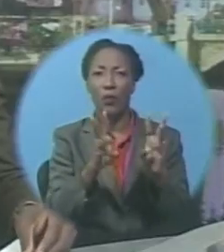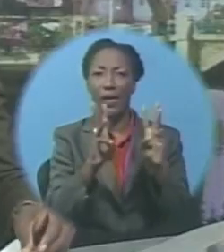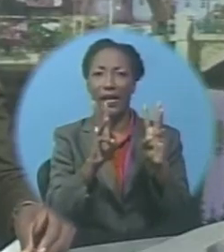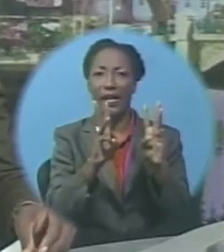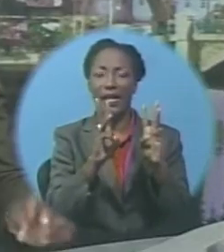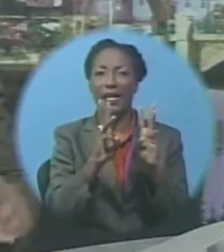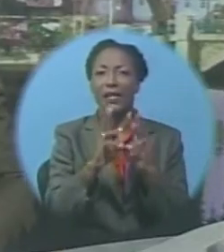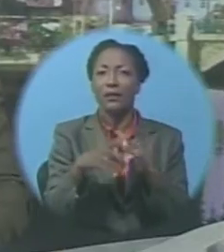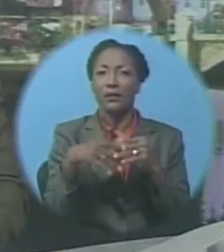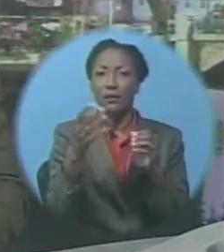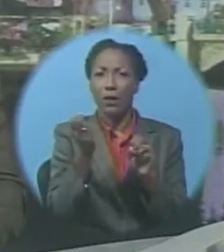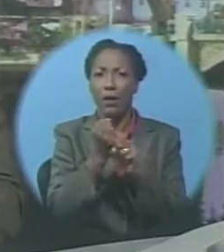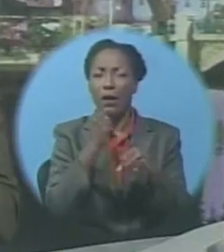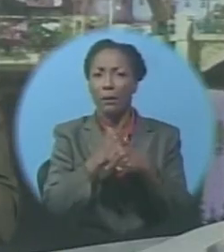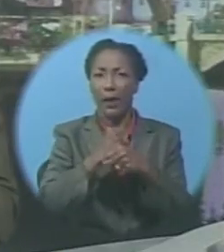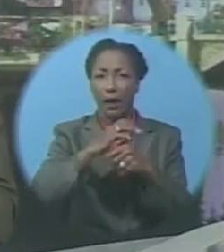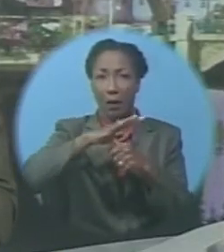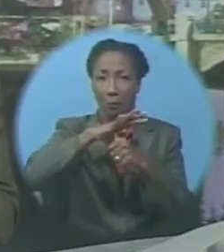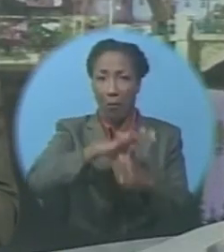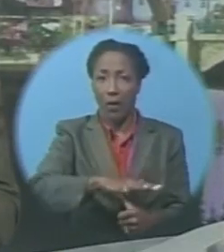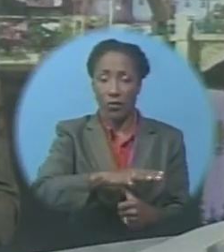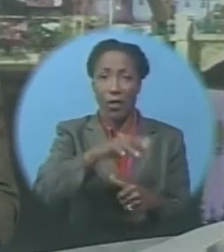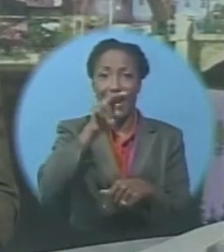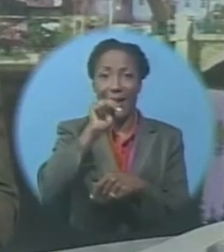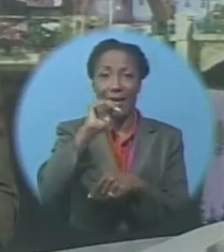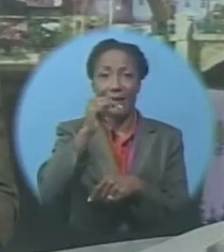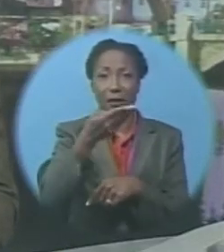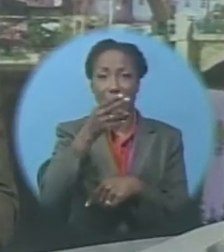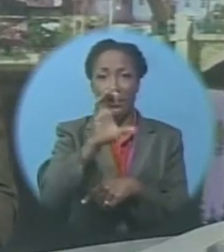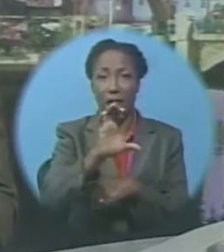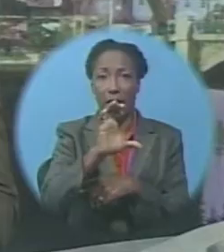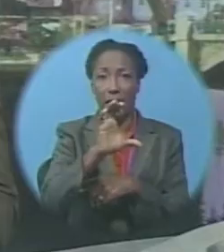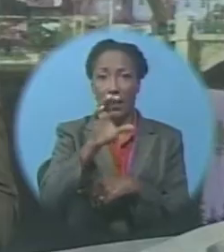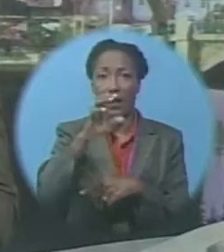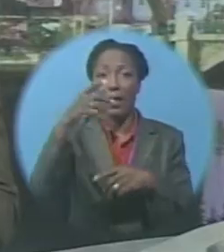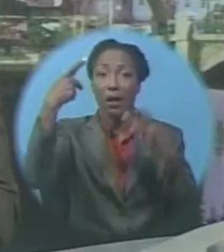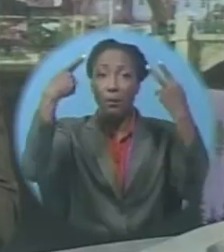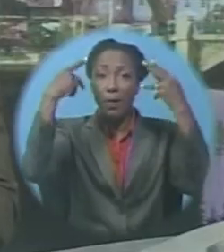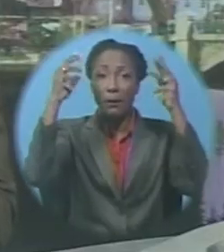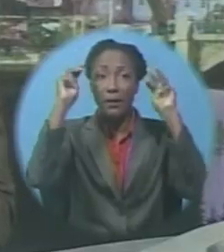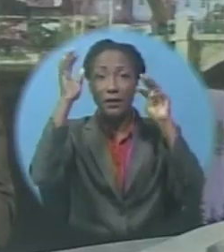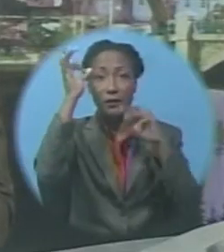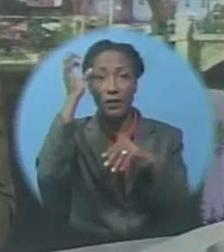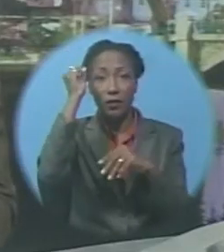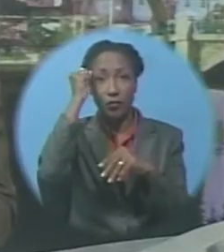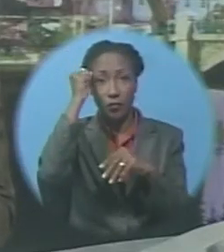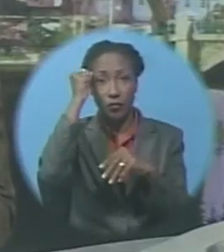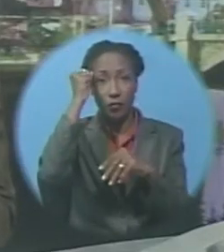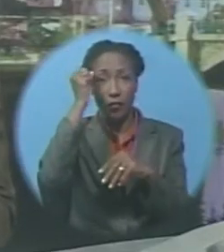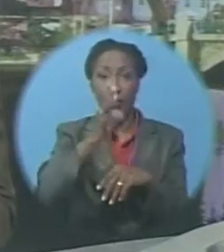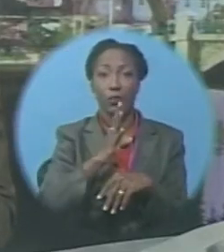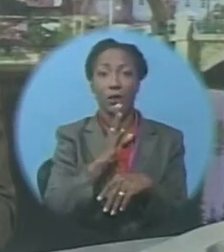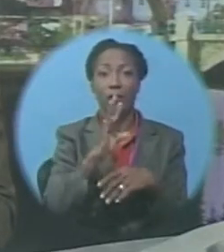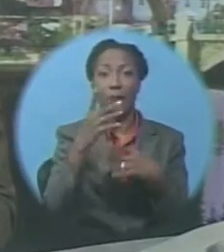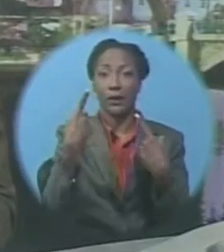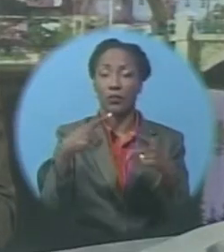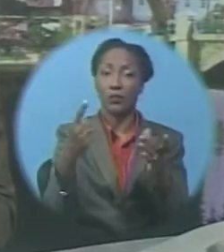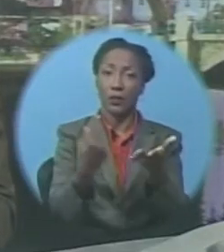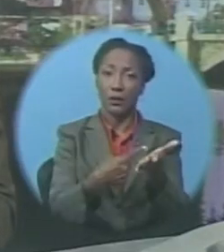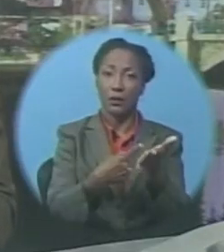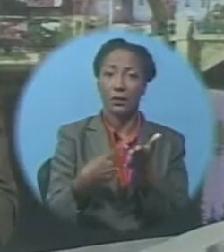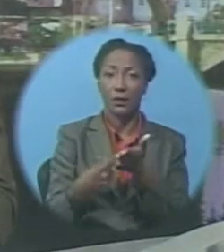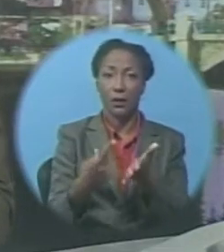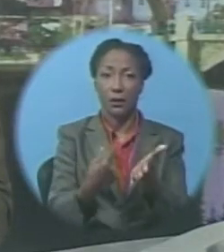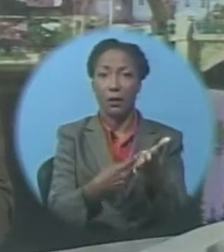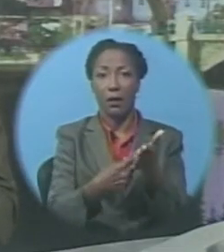pressure on the National Housing Corporation. It was identified by Prime Minister Frendel Stewart, who was speaking during debate